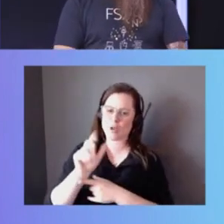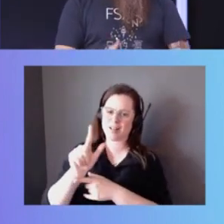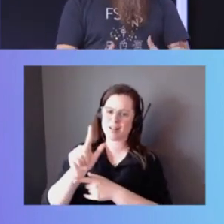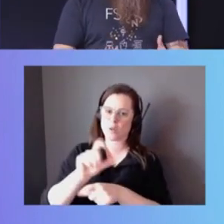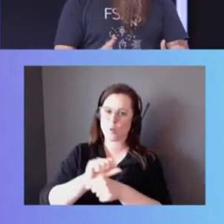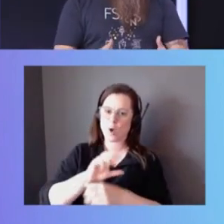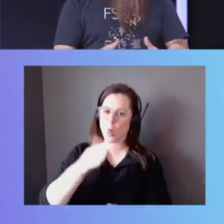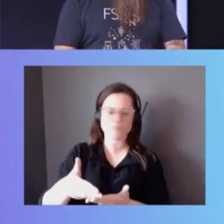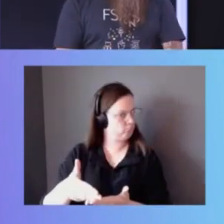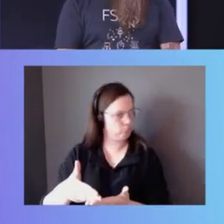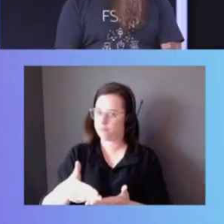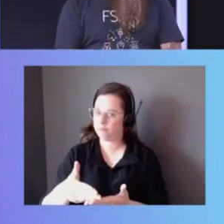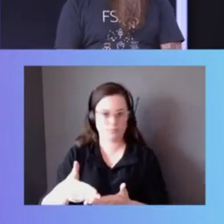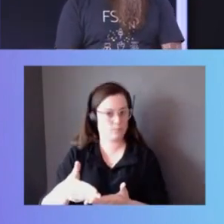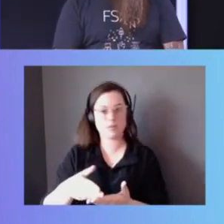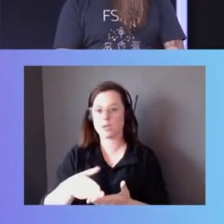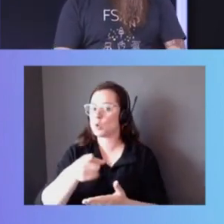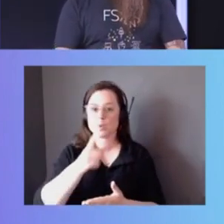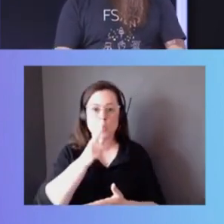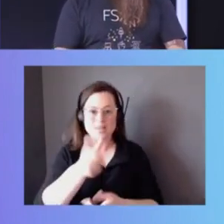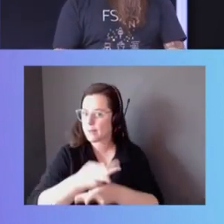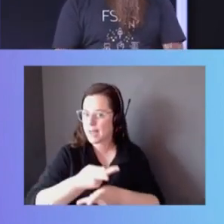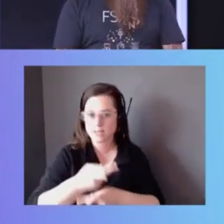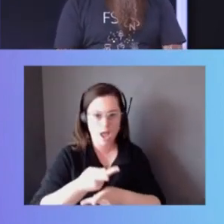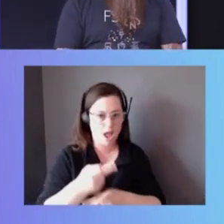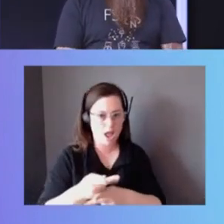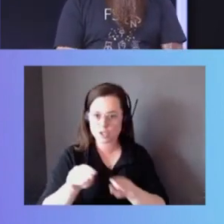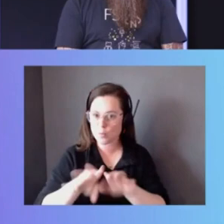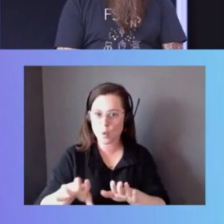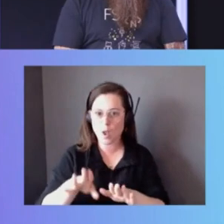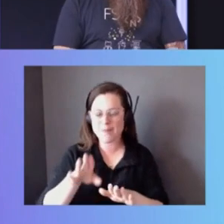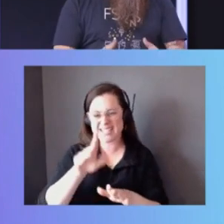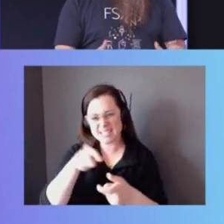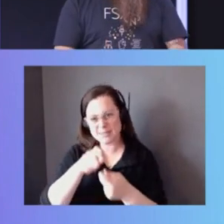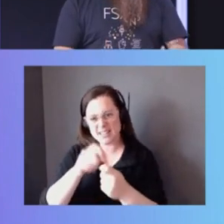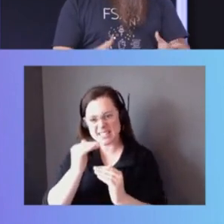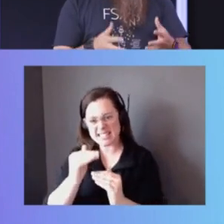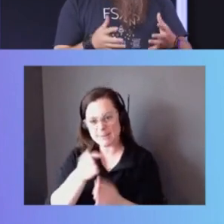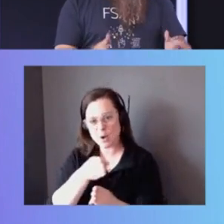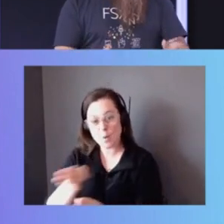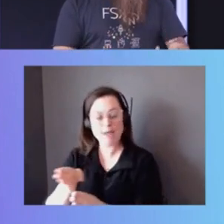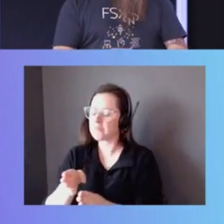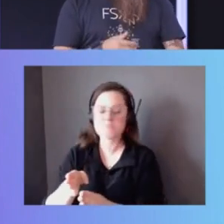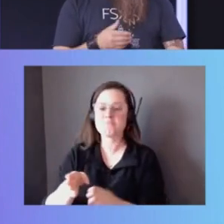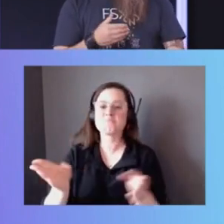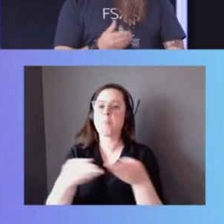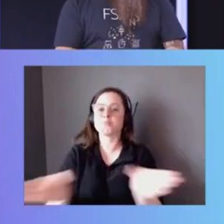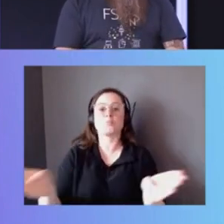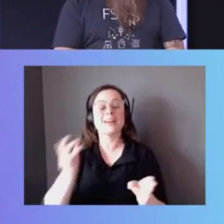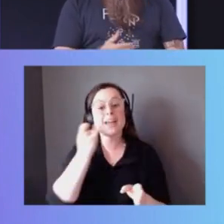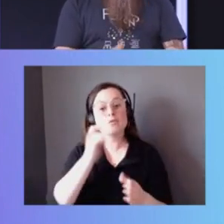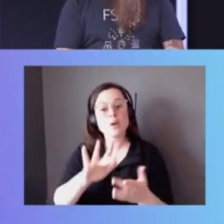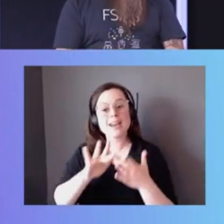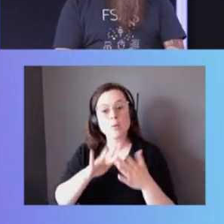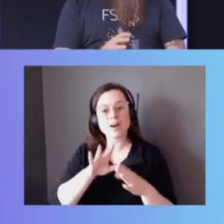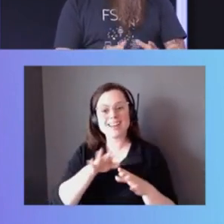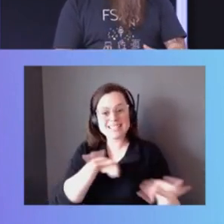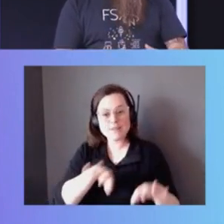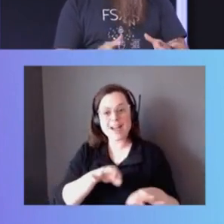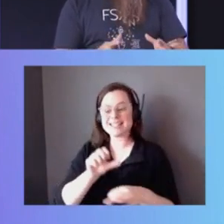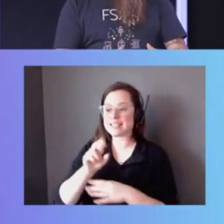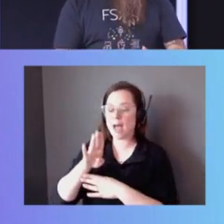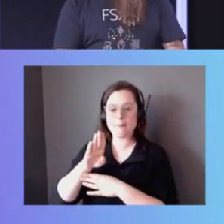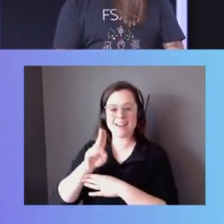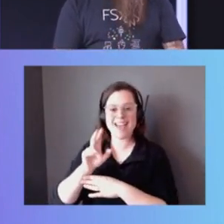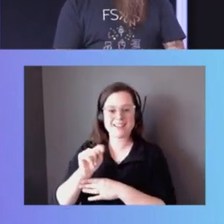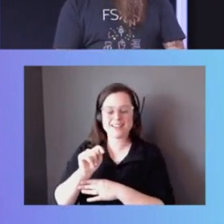You're going to have to maintain it, that deployment in a certain way. But if you have all of your networking defined, if you have your subnets and your VPCs and all